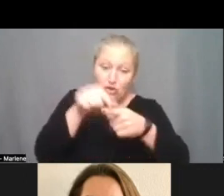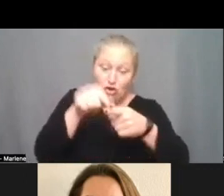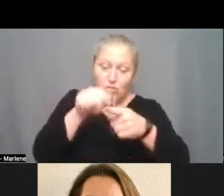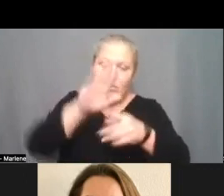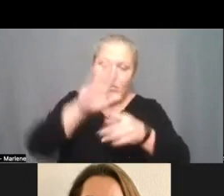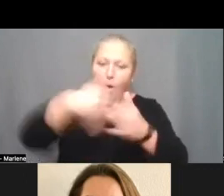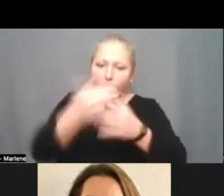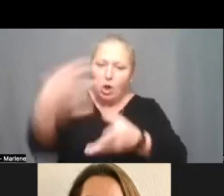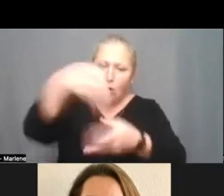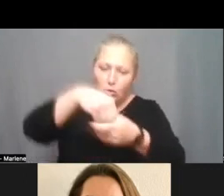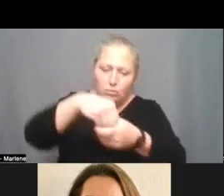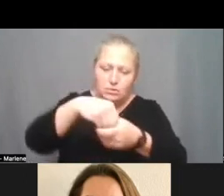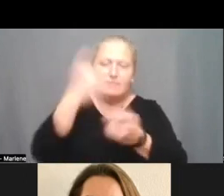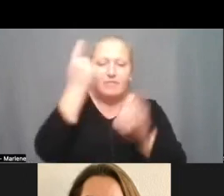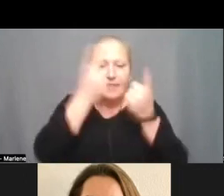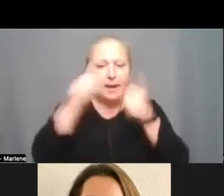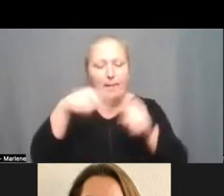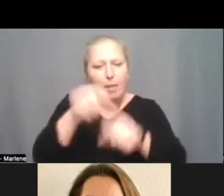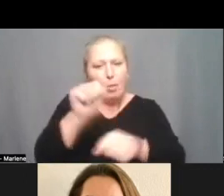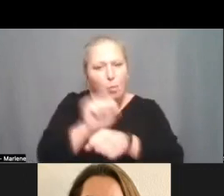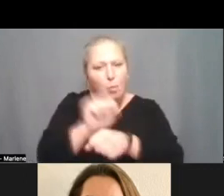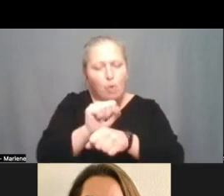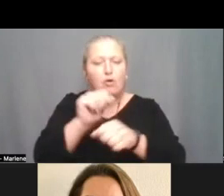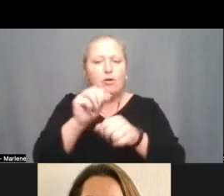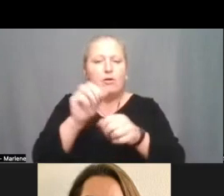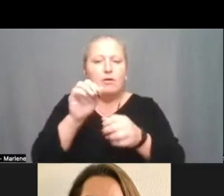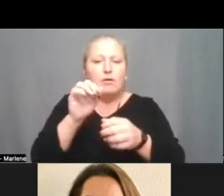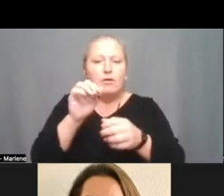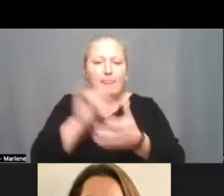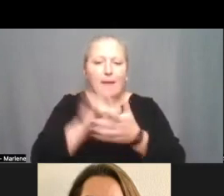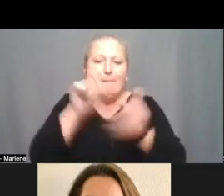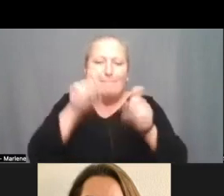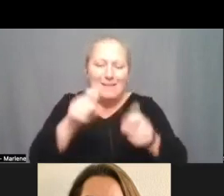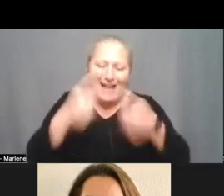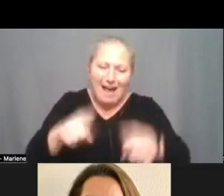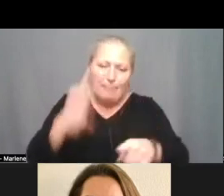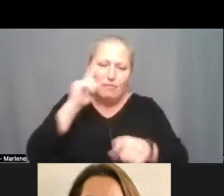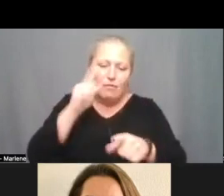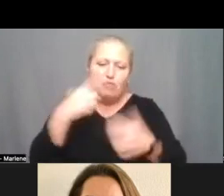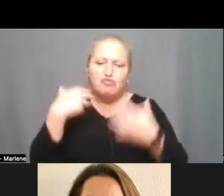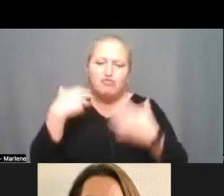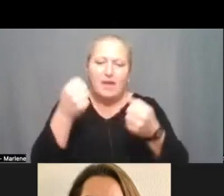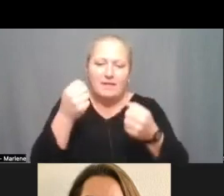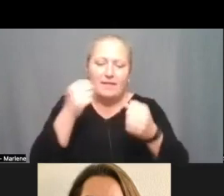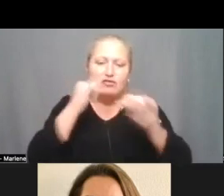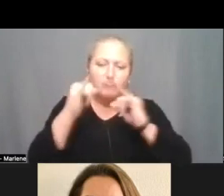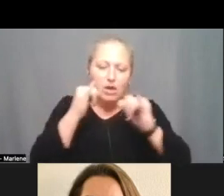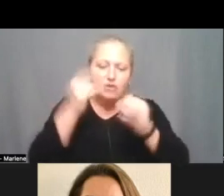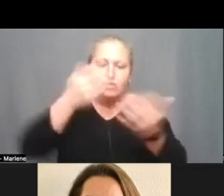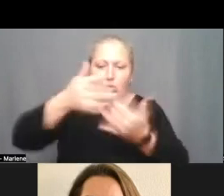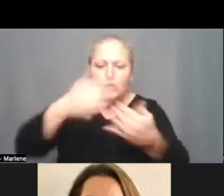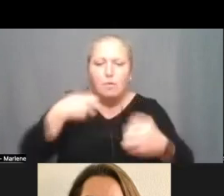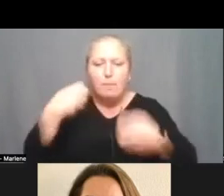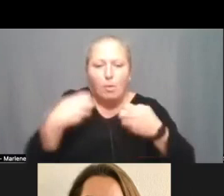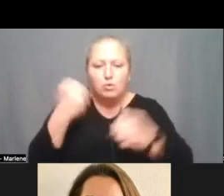and thinking about the work um that has to happen to strengthen the instruction and social emotional supports for all of